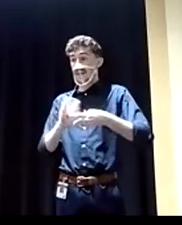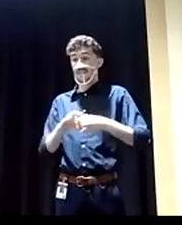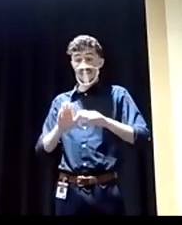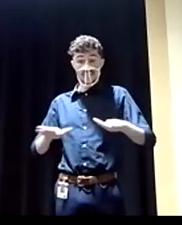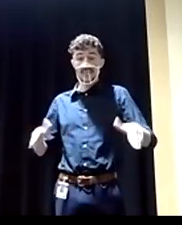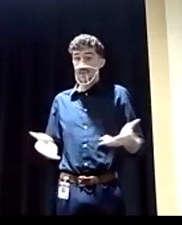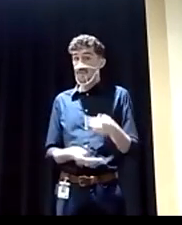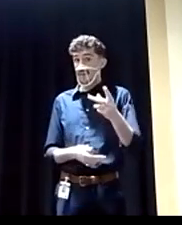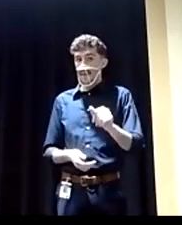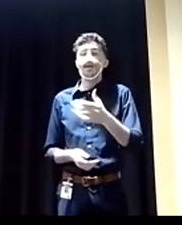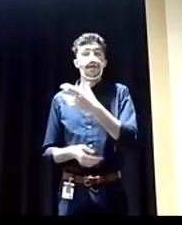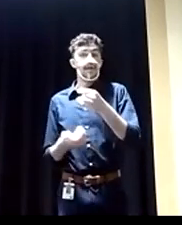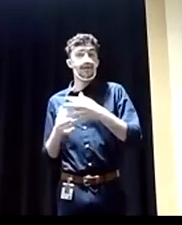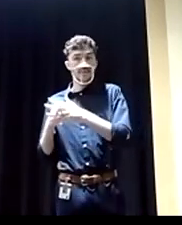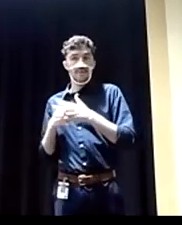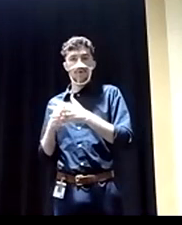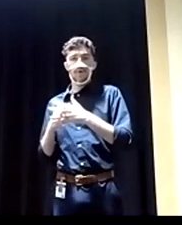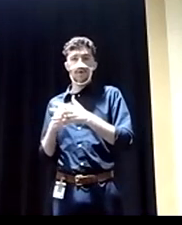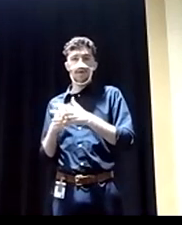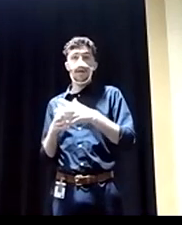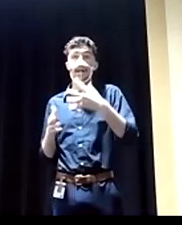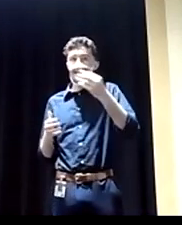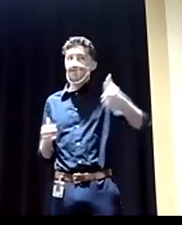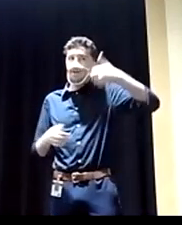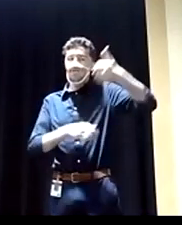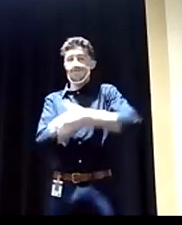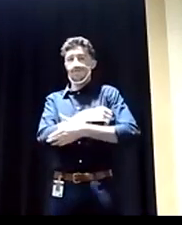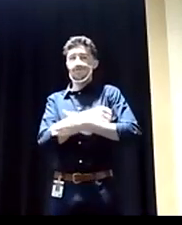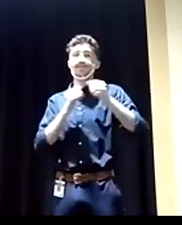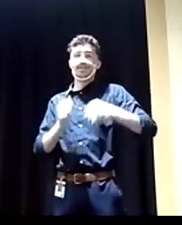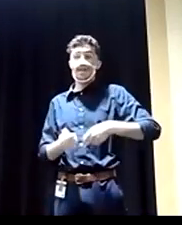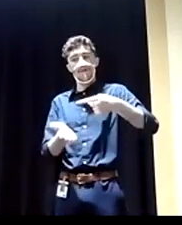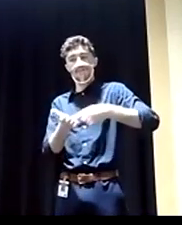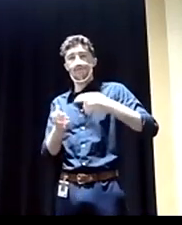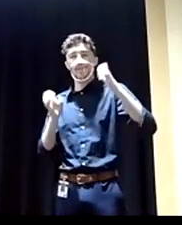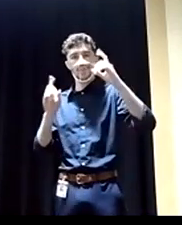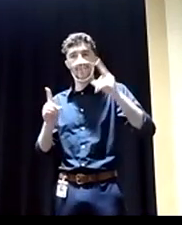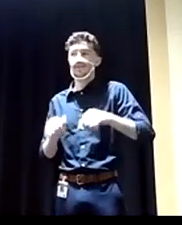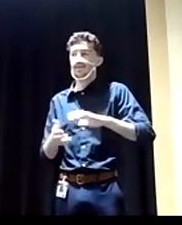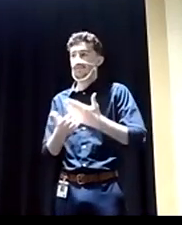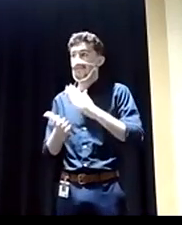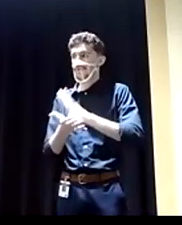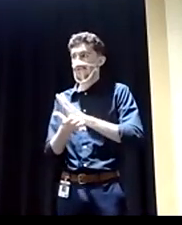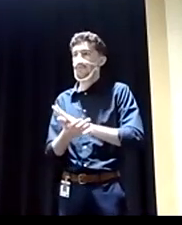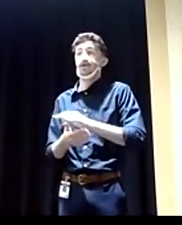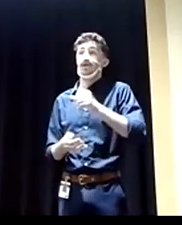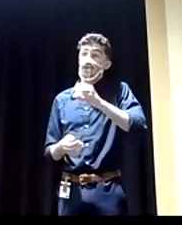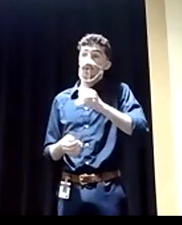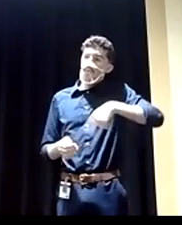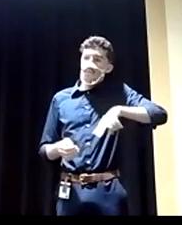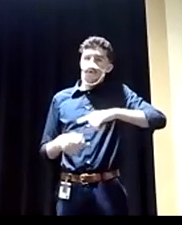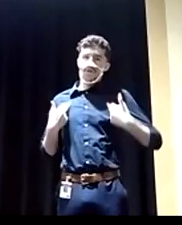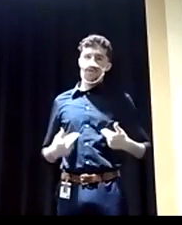here in Pennsylvania and America, but they get to school and they get an education. So that helps the human race. There's people in